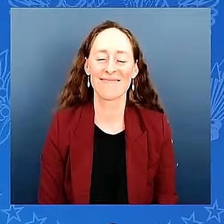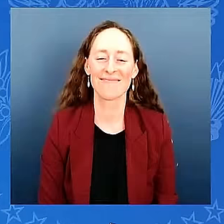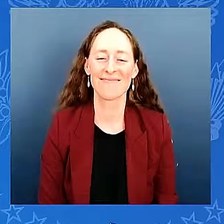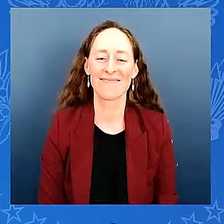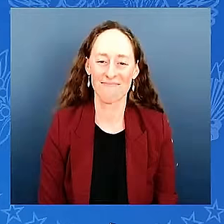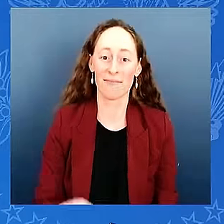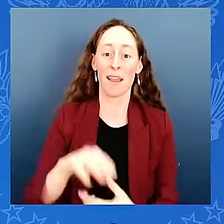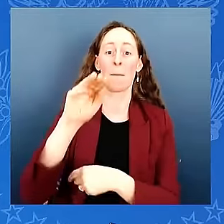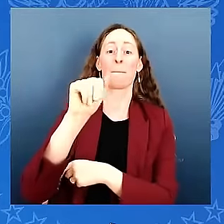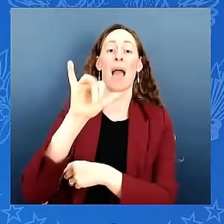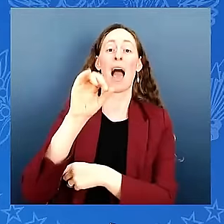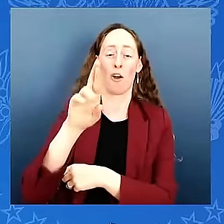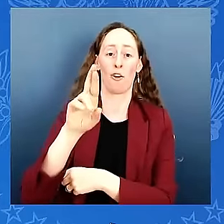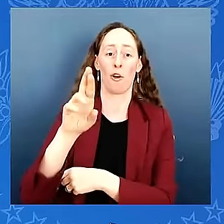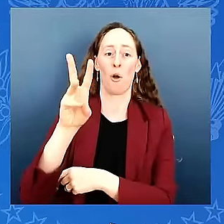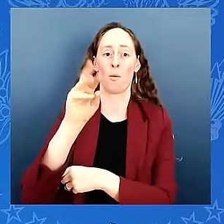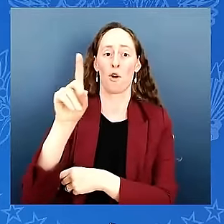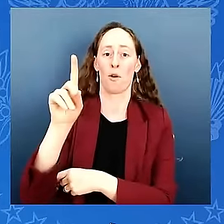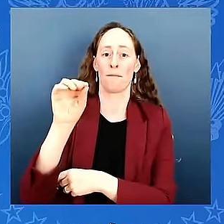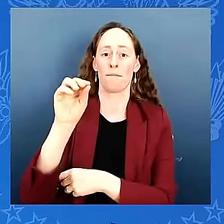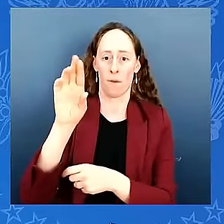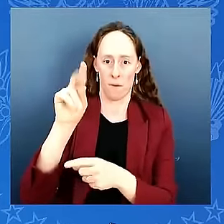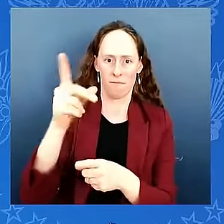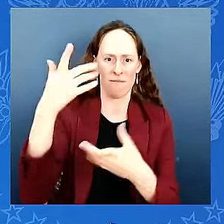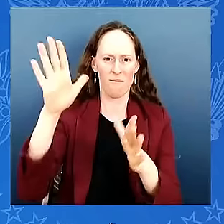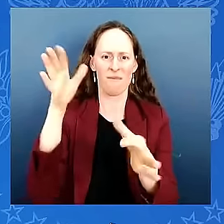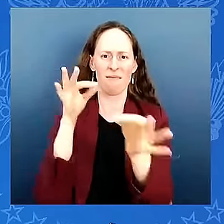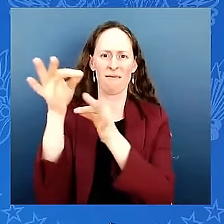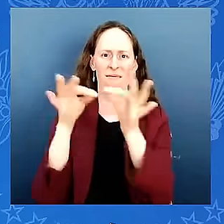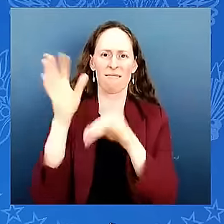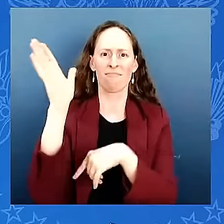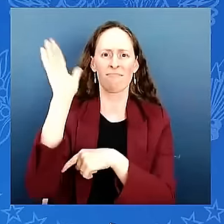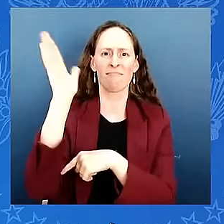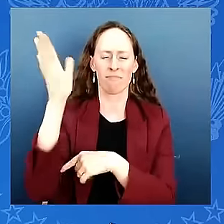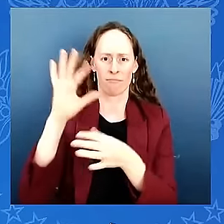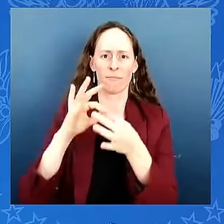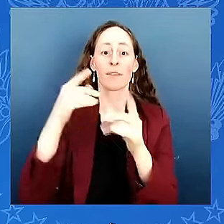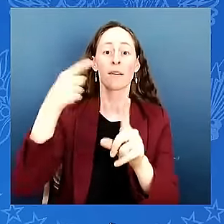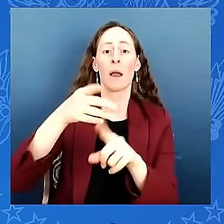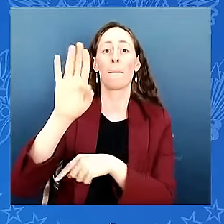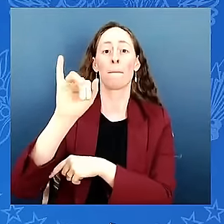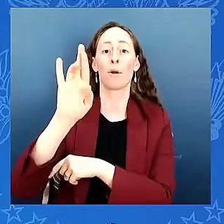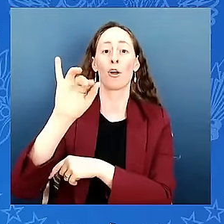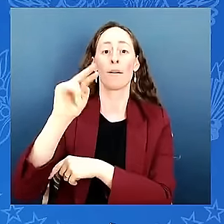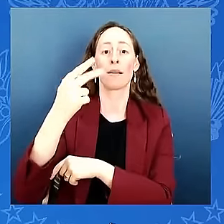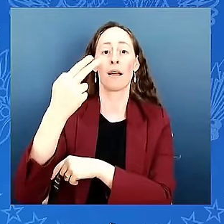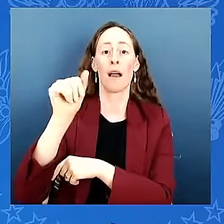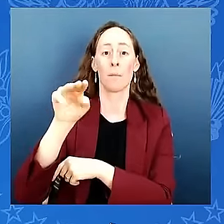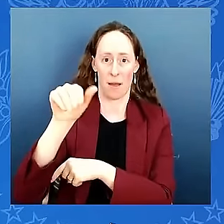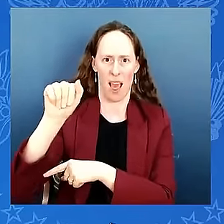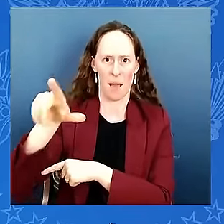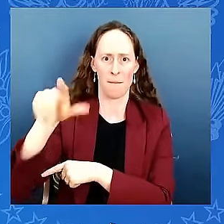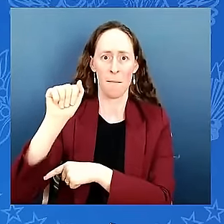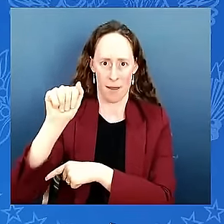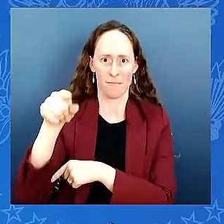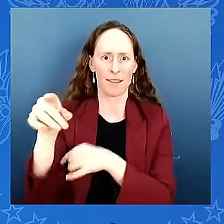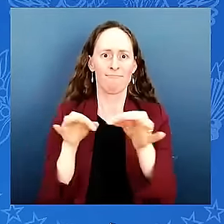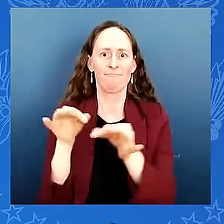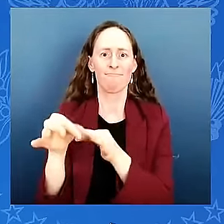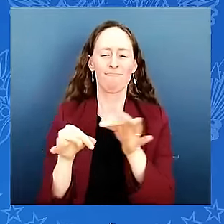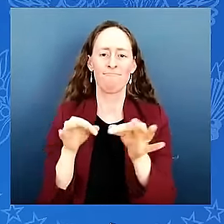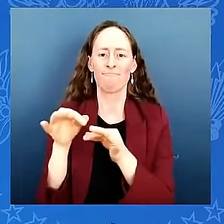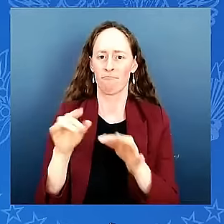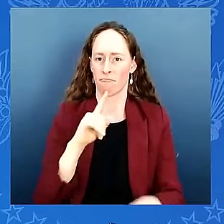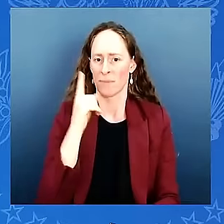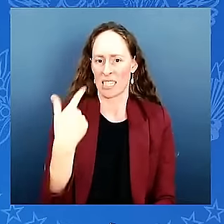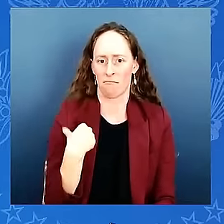first let would say we're very very thankful to you mr president and and your entire administration which has allowed us as a city